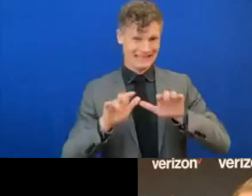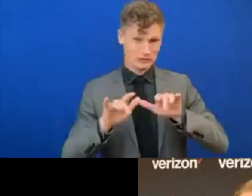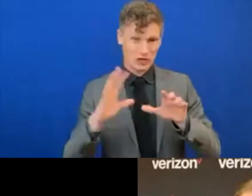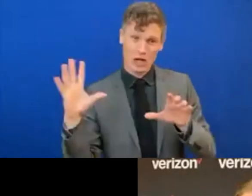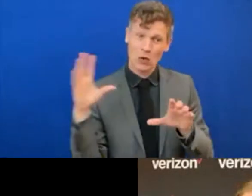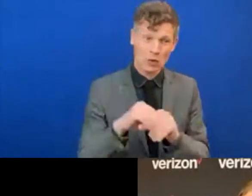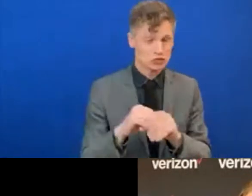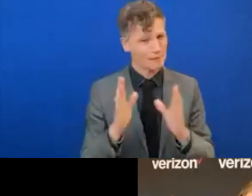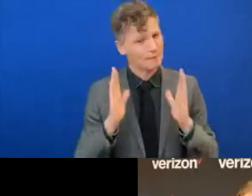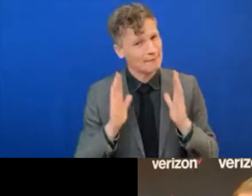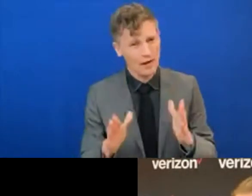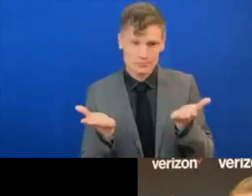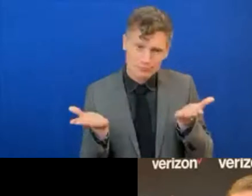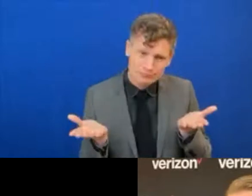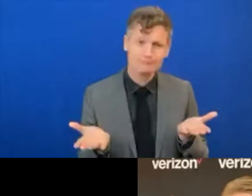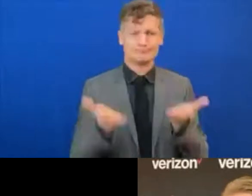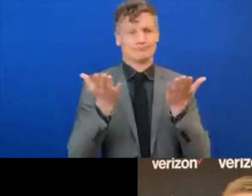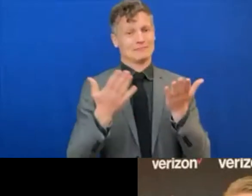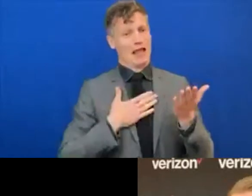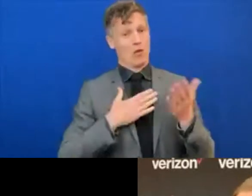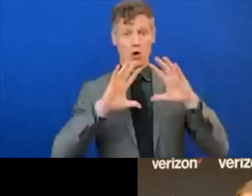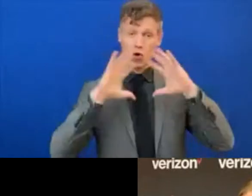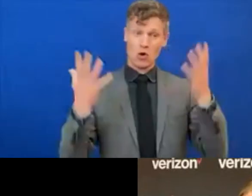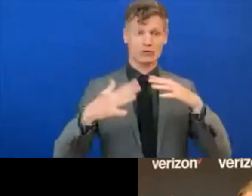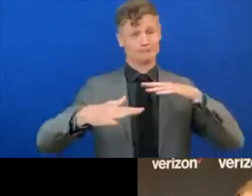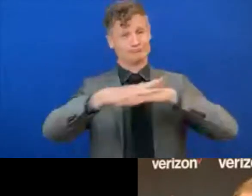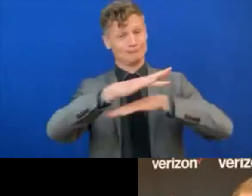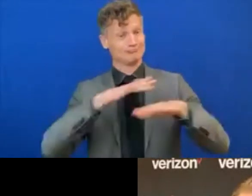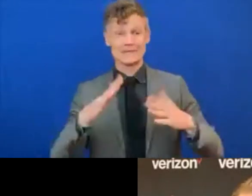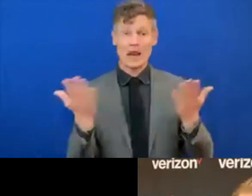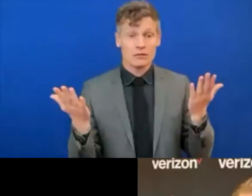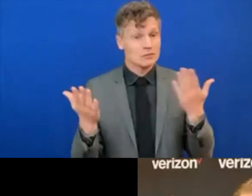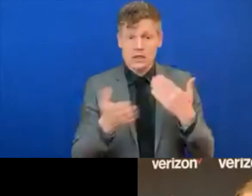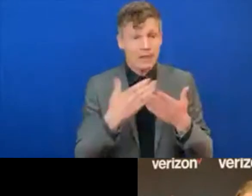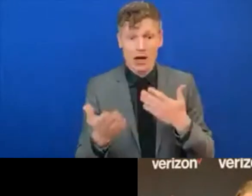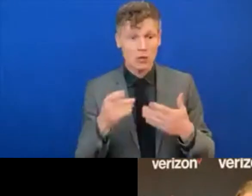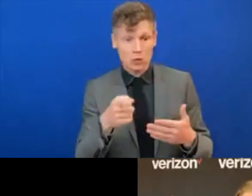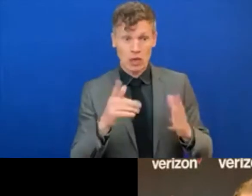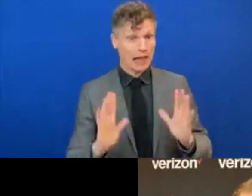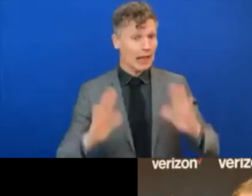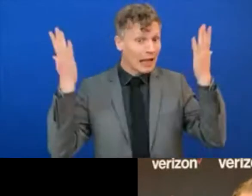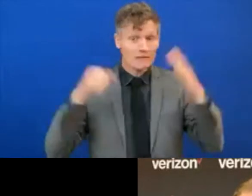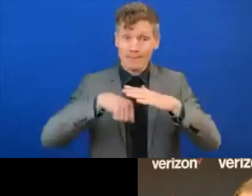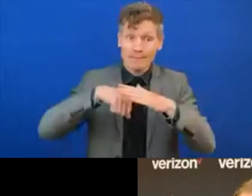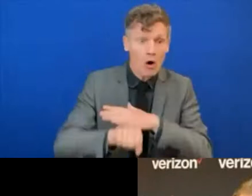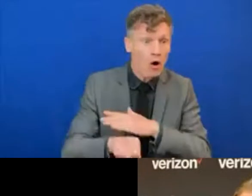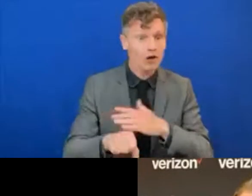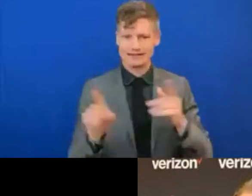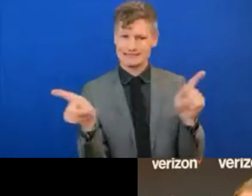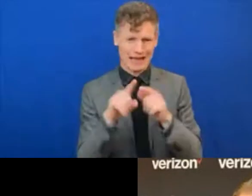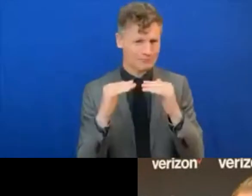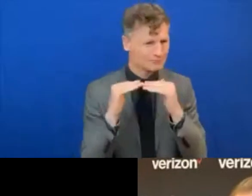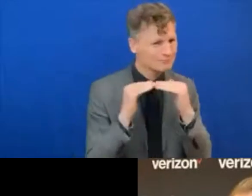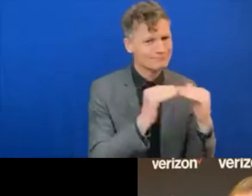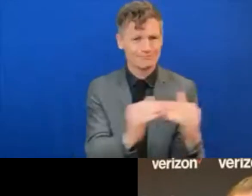And it shouldn't matter where you're born, where you live and where you come from. You should have the same opportunities. We have our chance in a lifetime because everybody